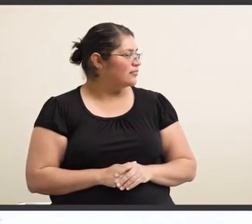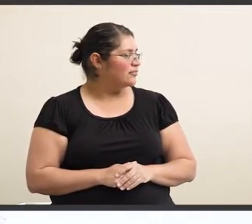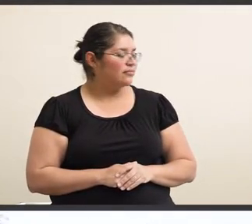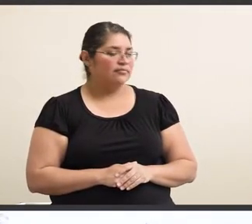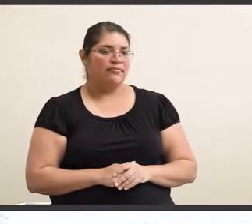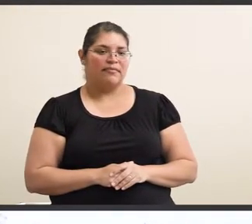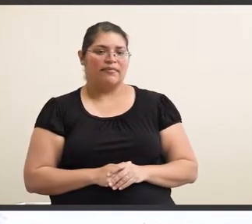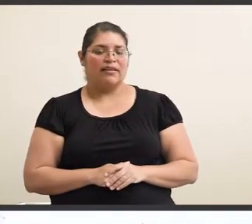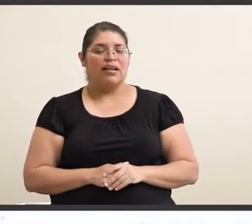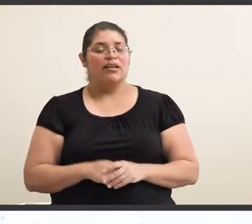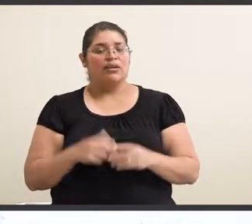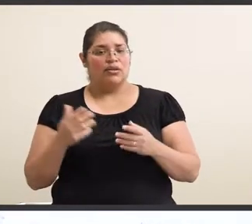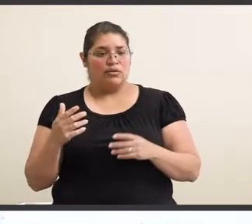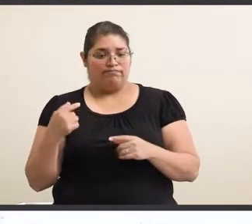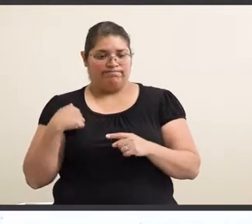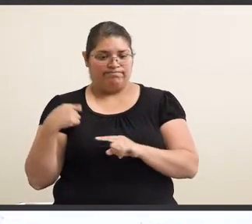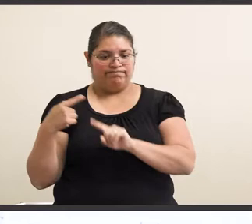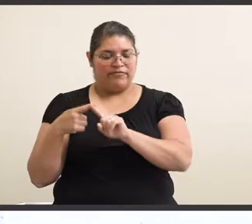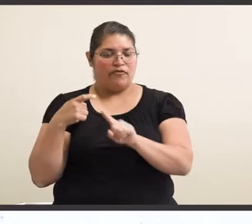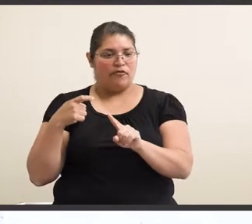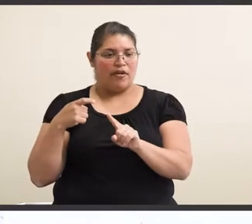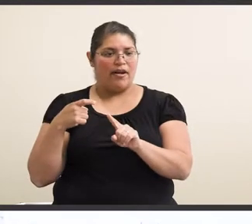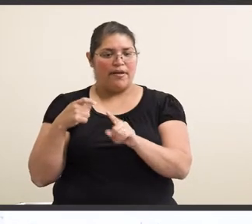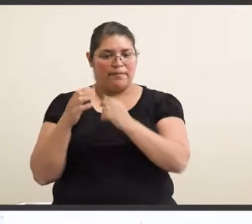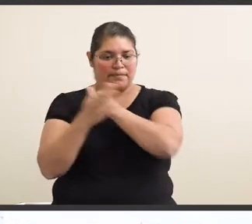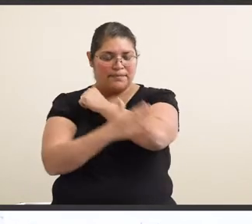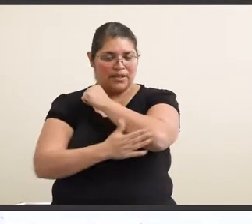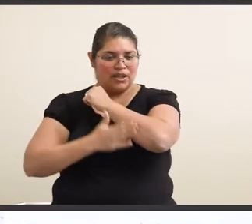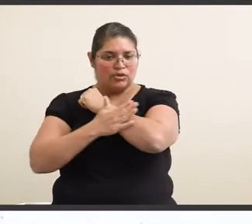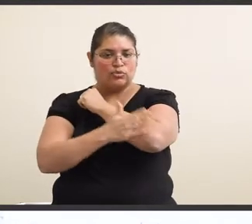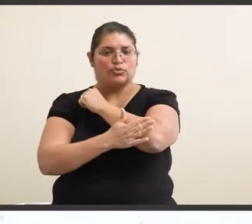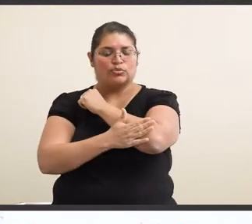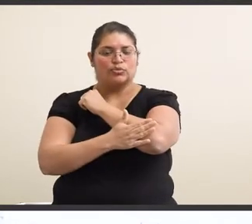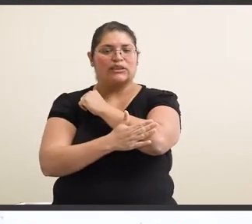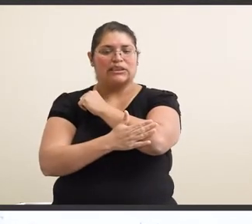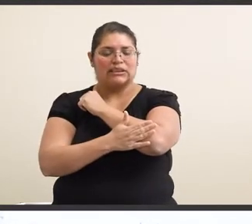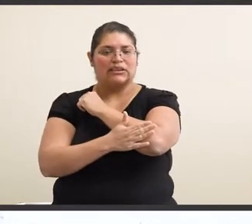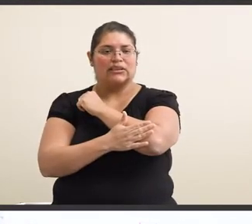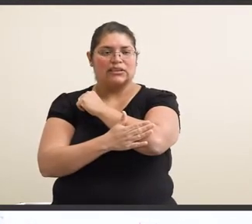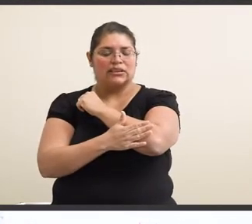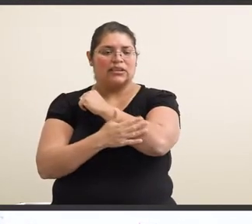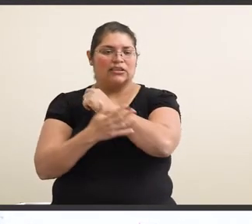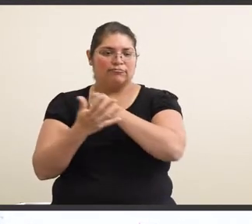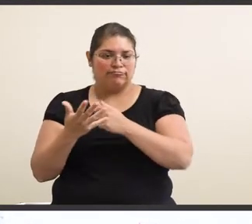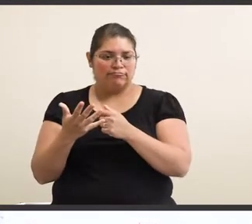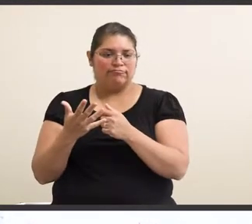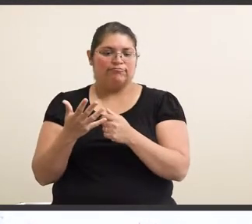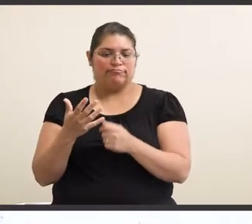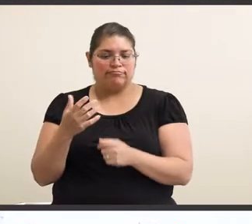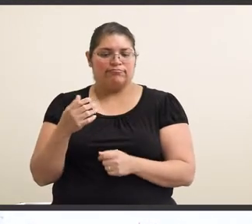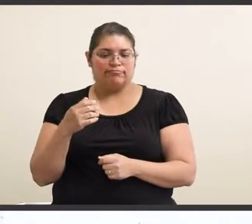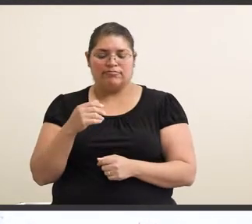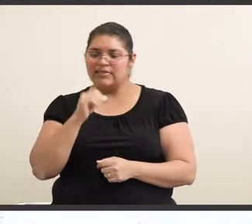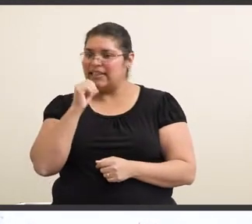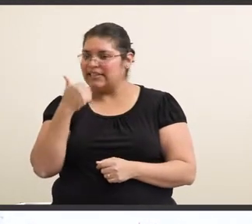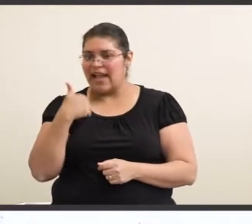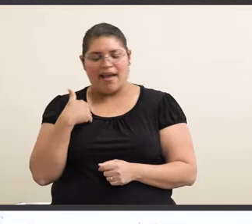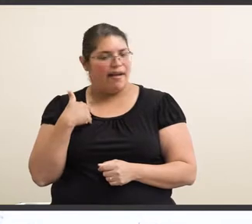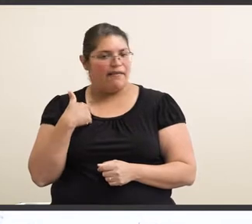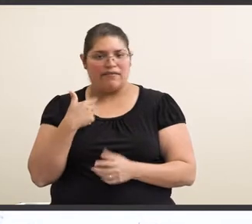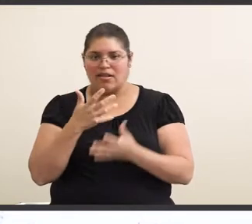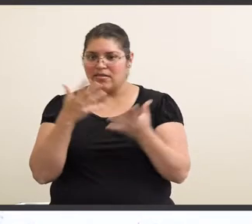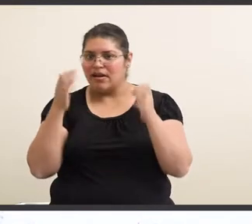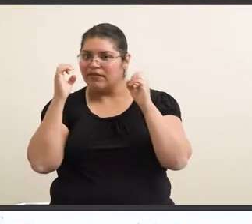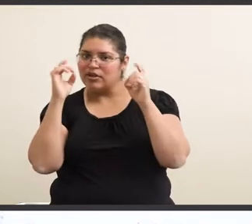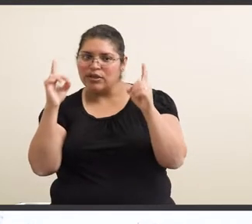Coming from a country that, uh, which, that, that doesn't have a lot of